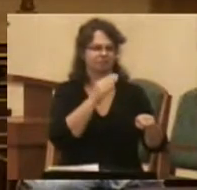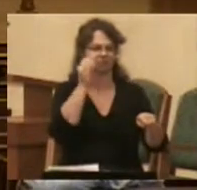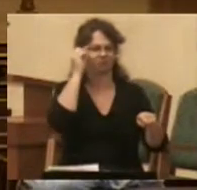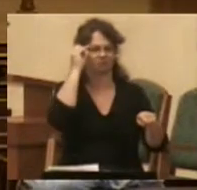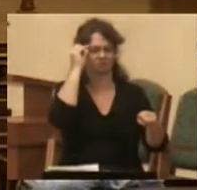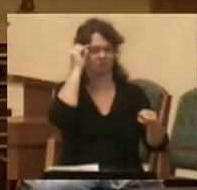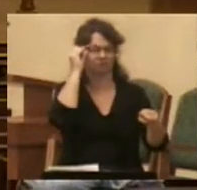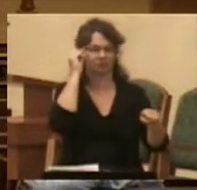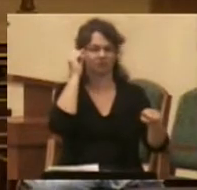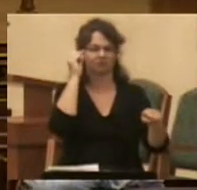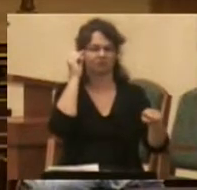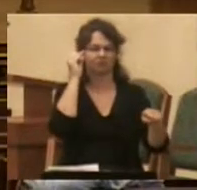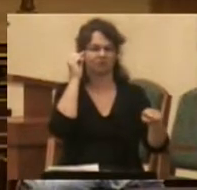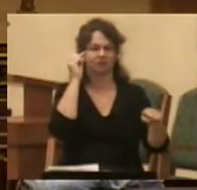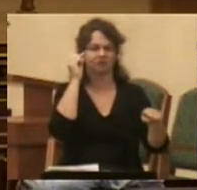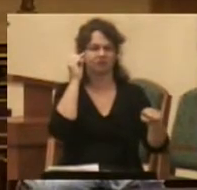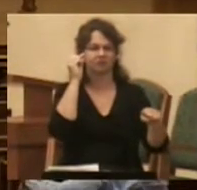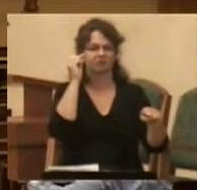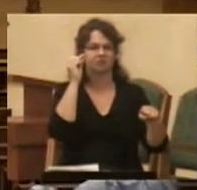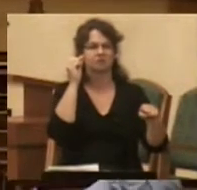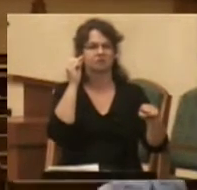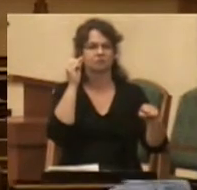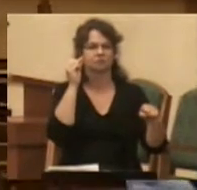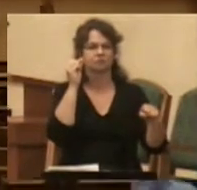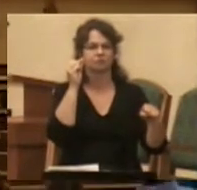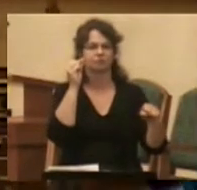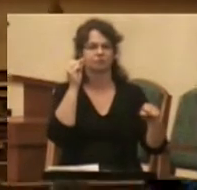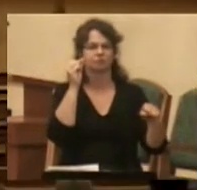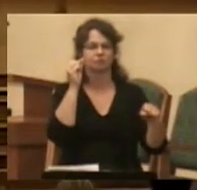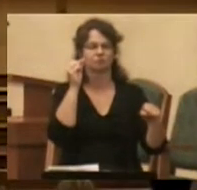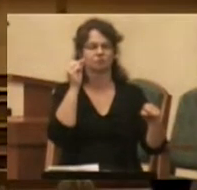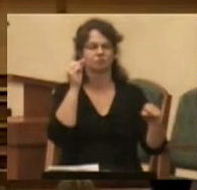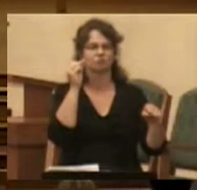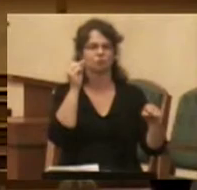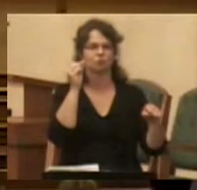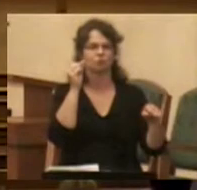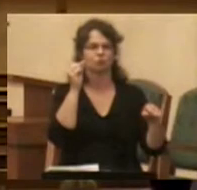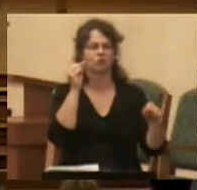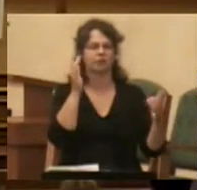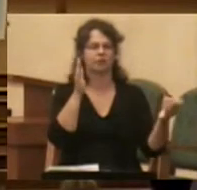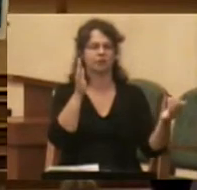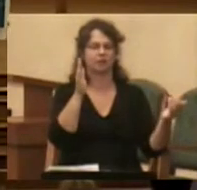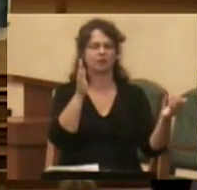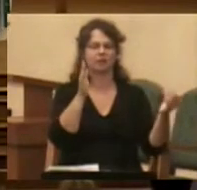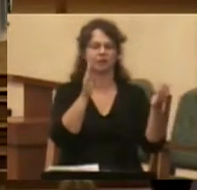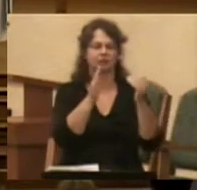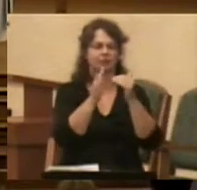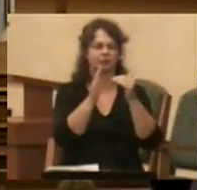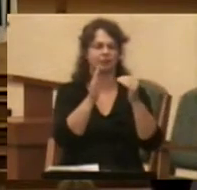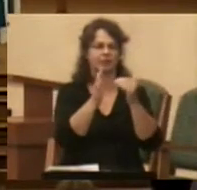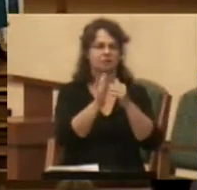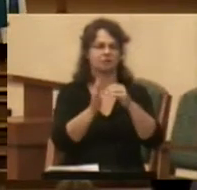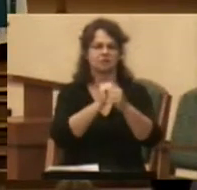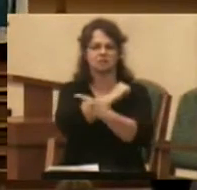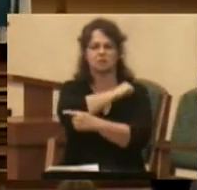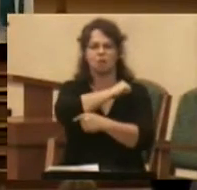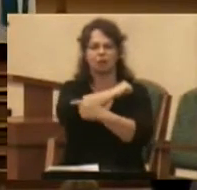retribution for the Kenyan forces that are in Somalia. The Kenyans were asked